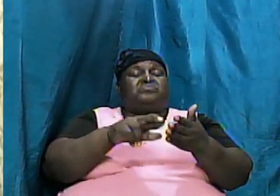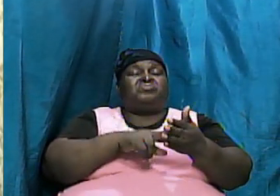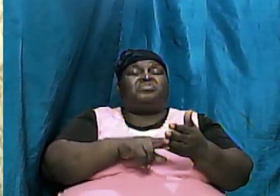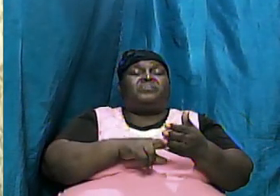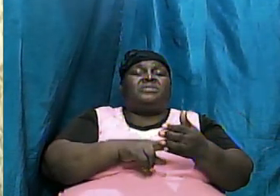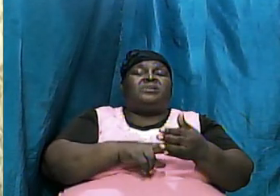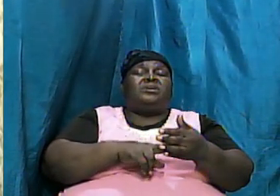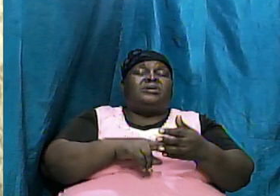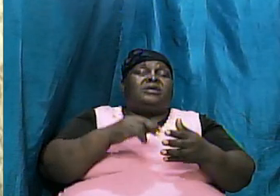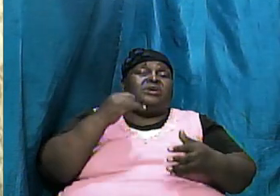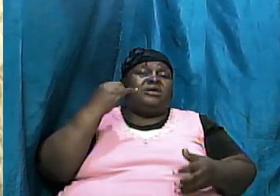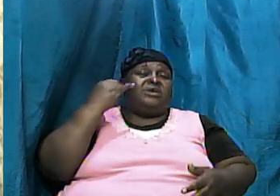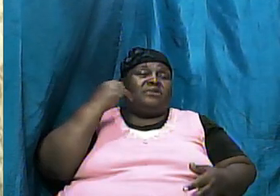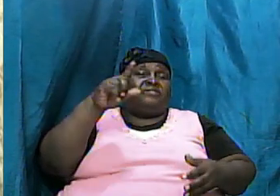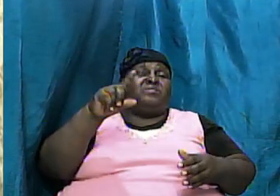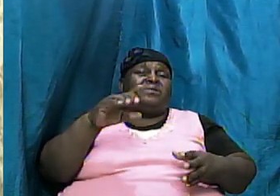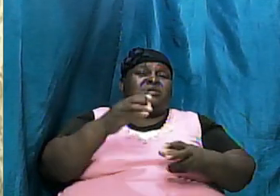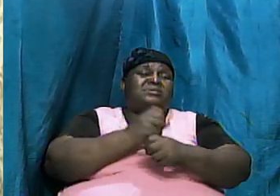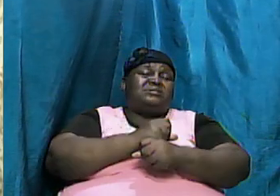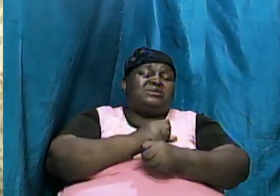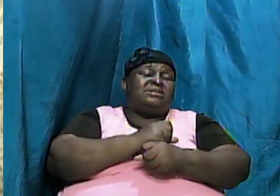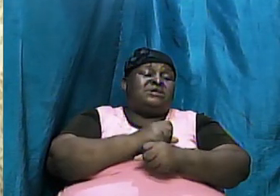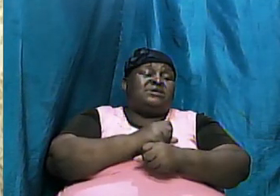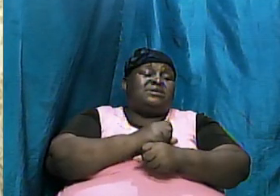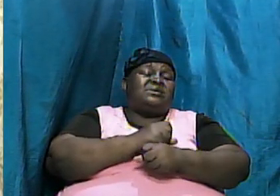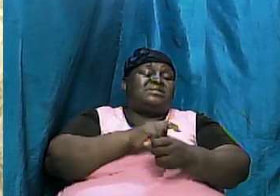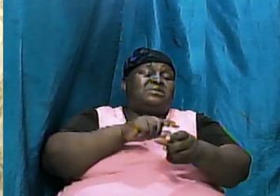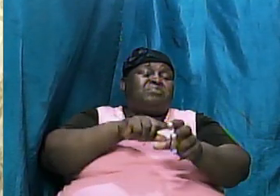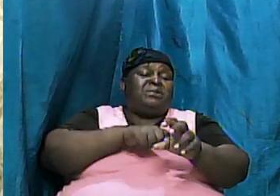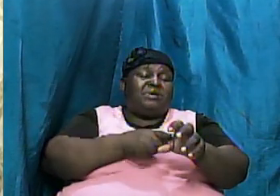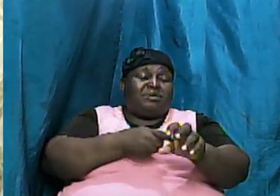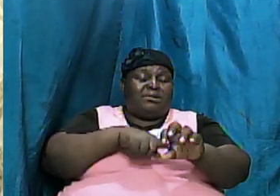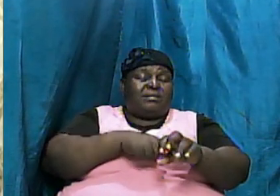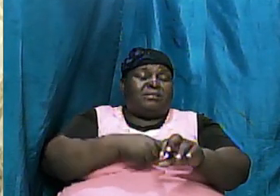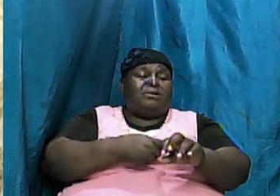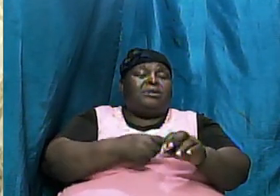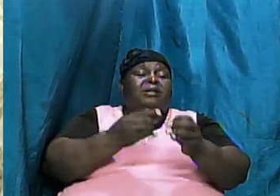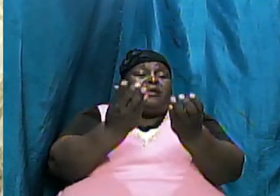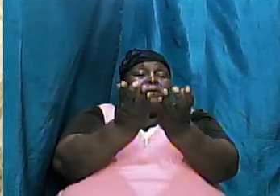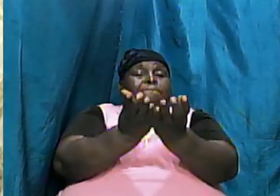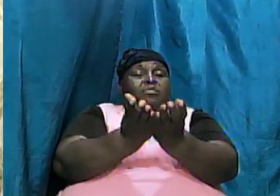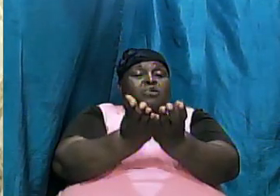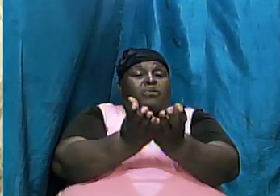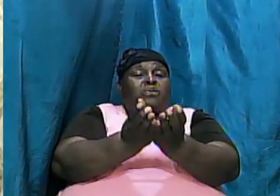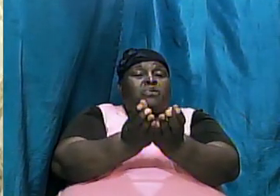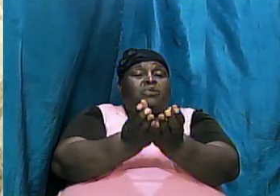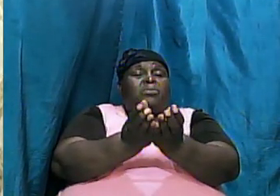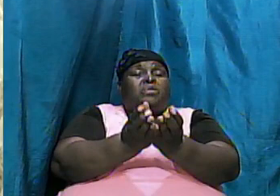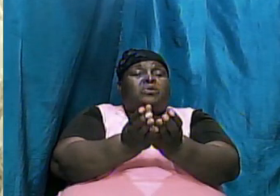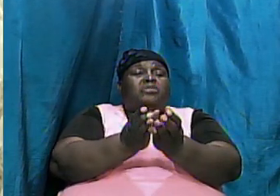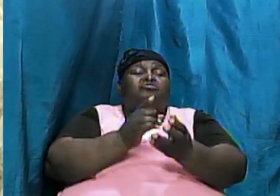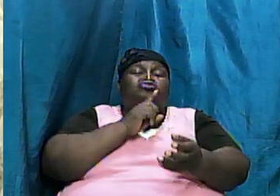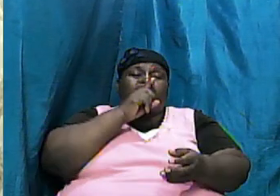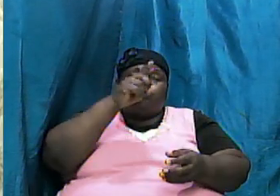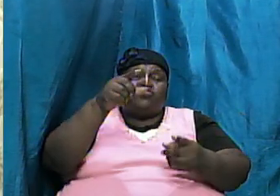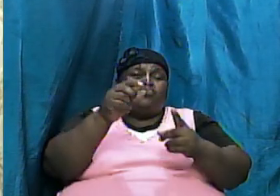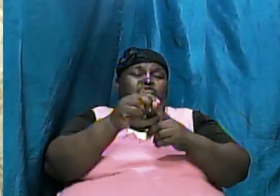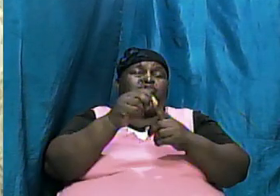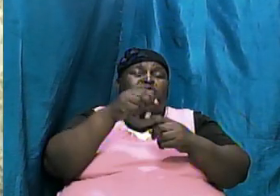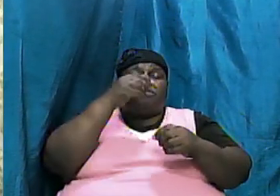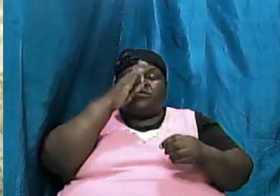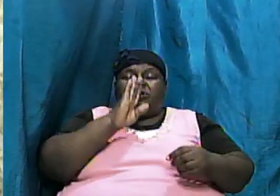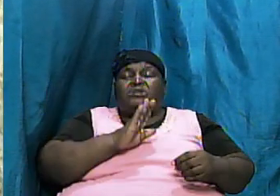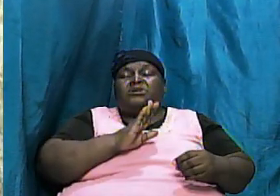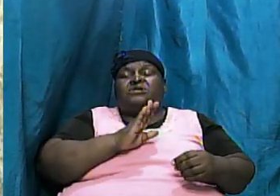Genesis the Genesis beginning the origin of God and when I say the